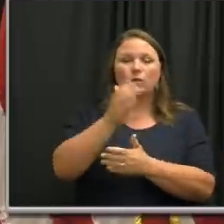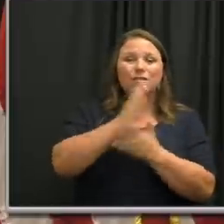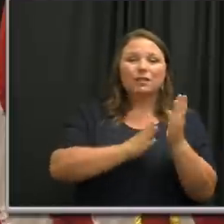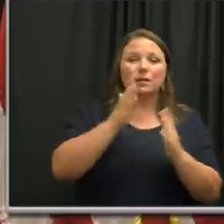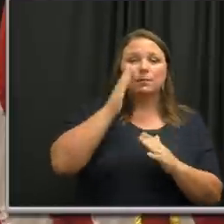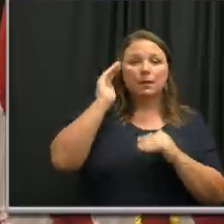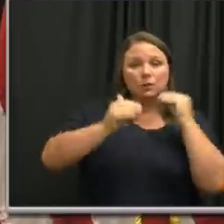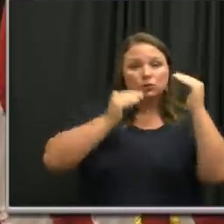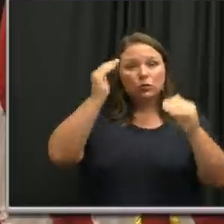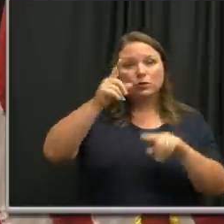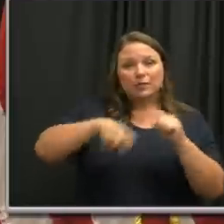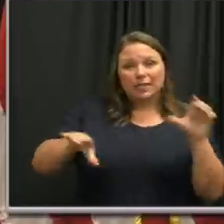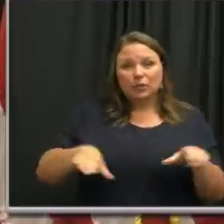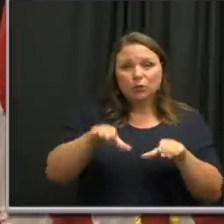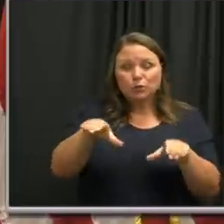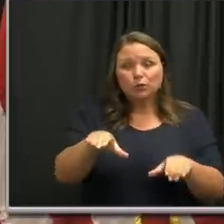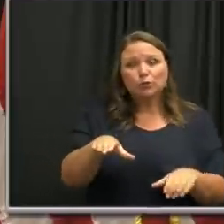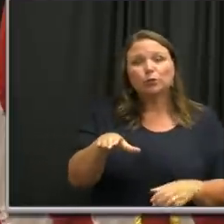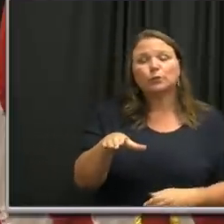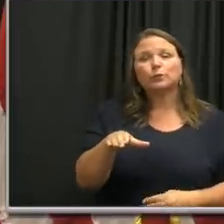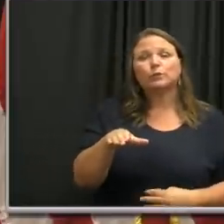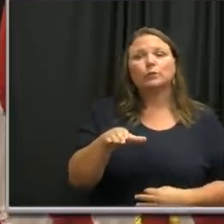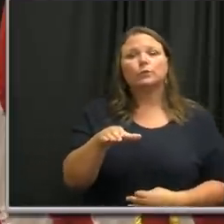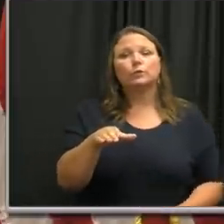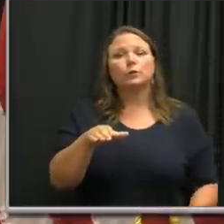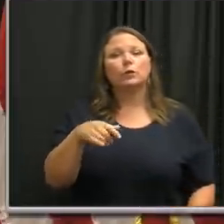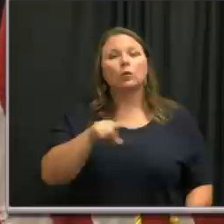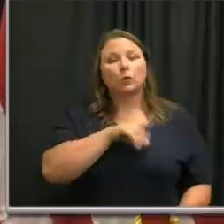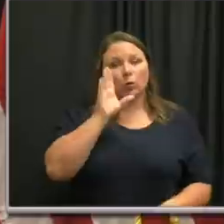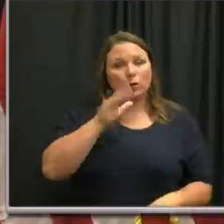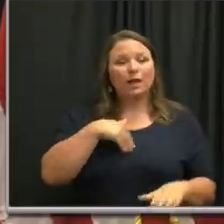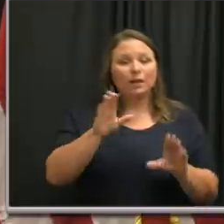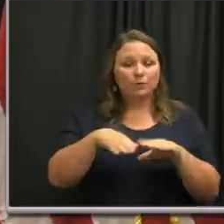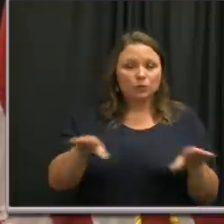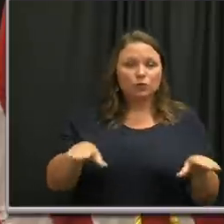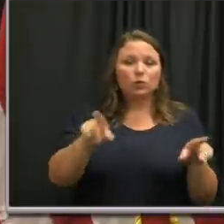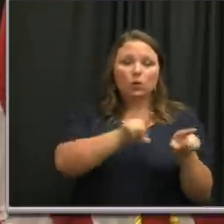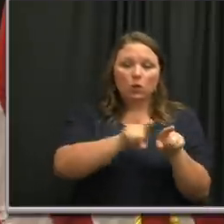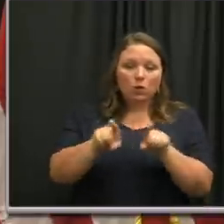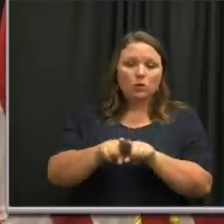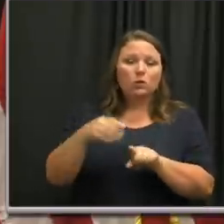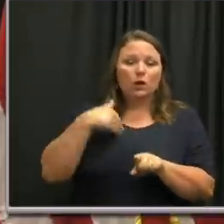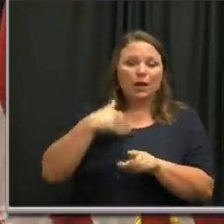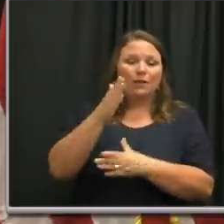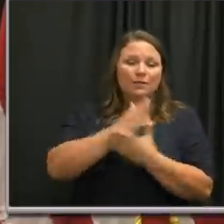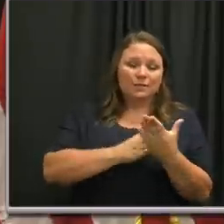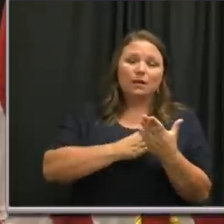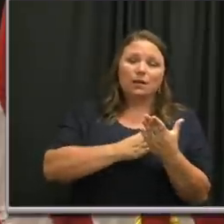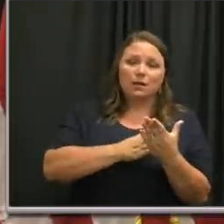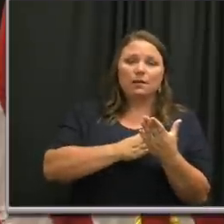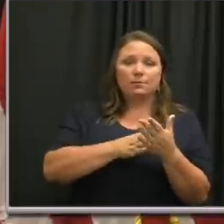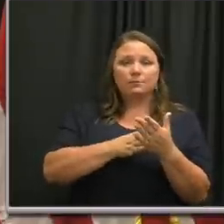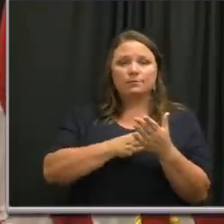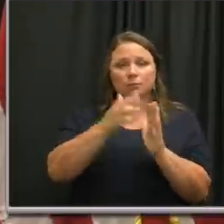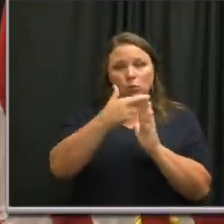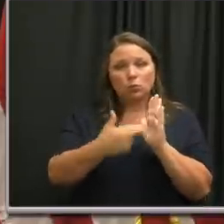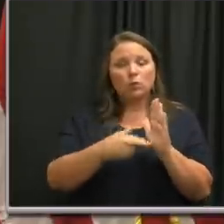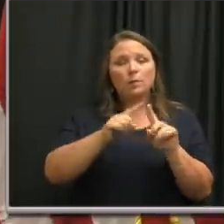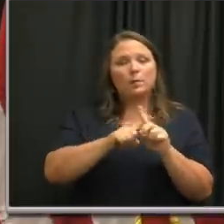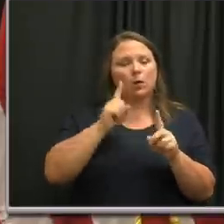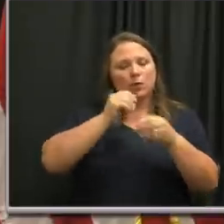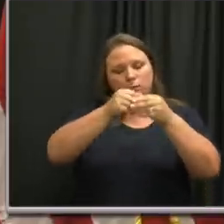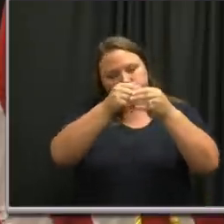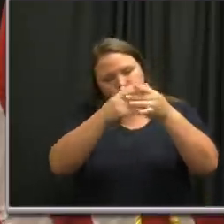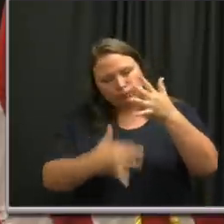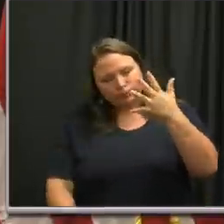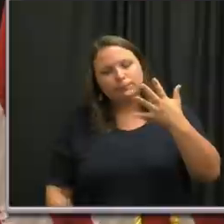finding difficult to do. We are going to have children also do somewhat, but again, it's going to be a whole list